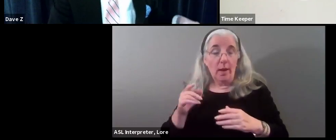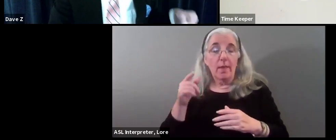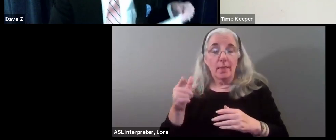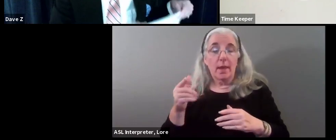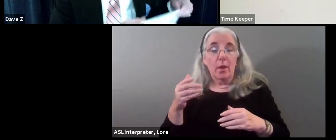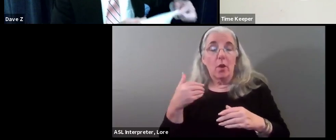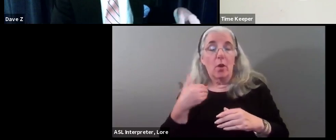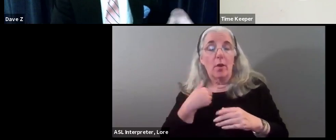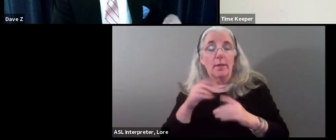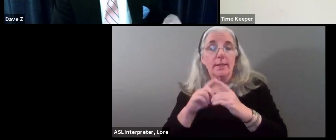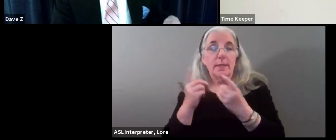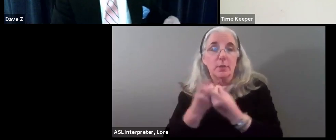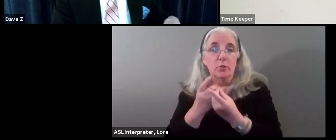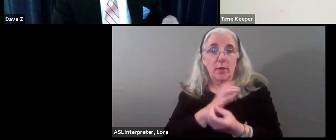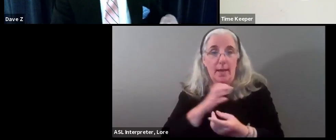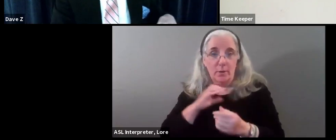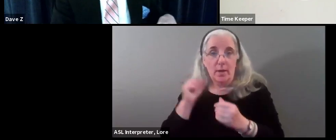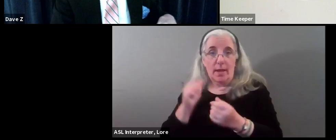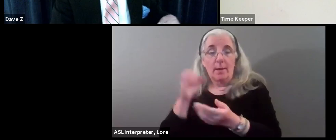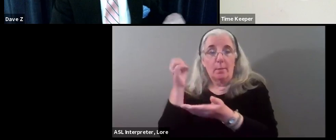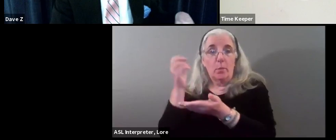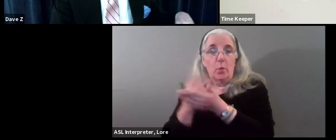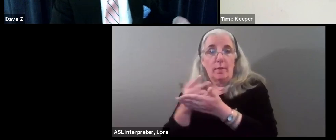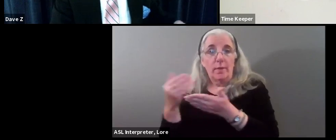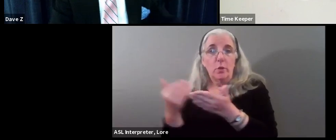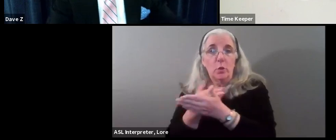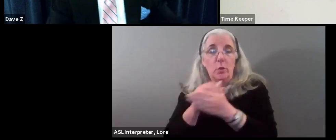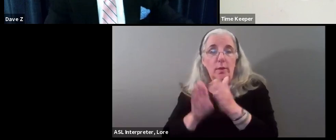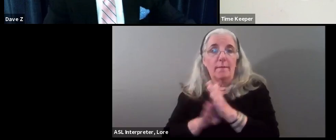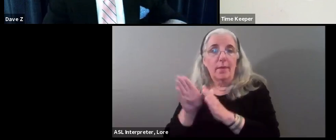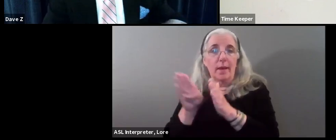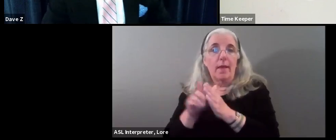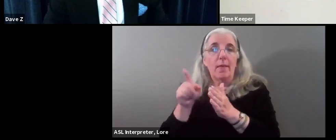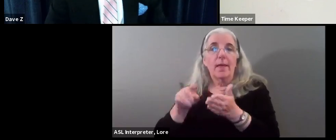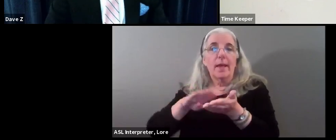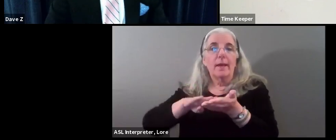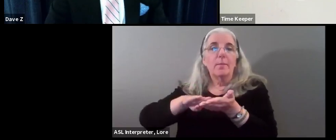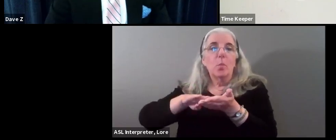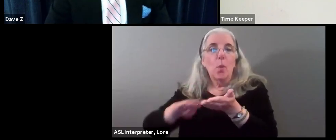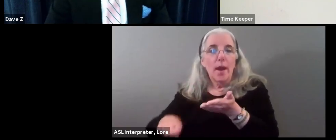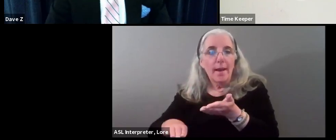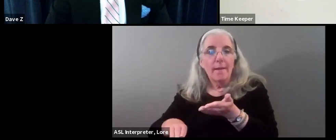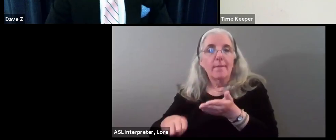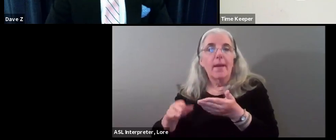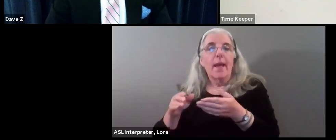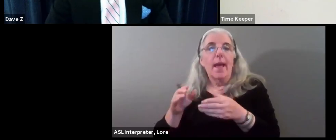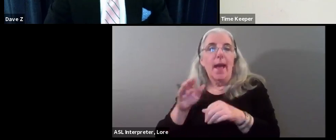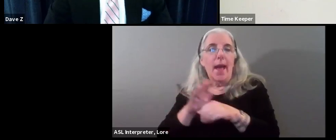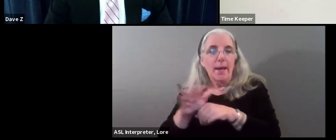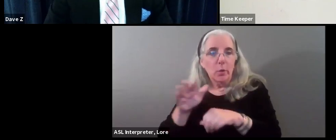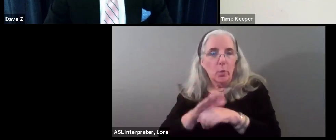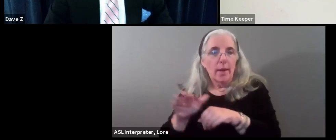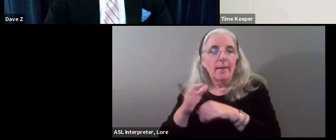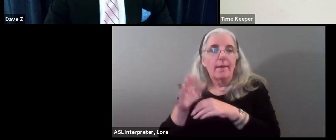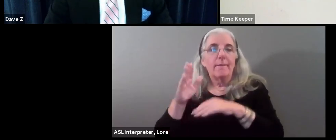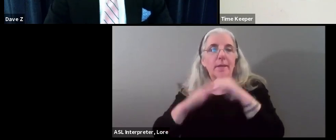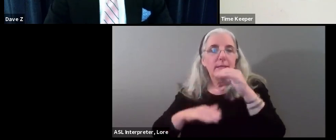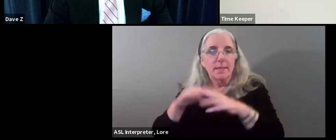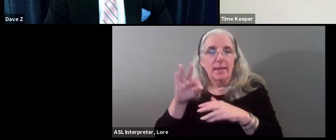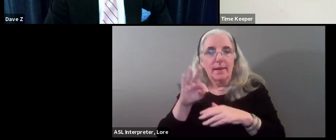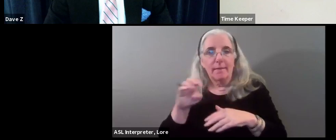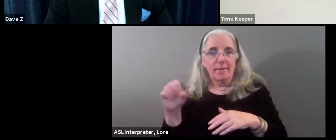new development, does so waiving the adequate public facility fees, public safety and also schools.